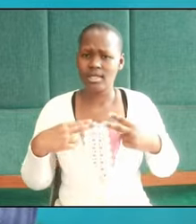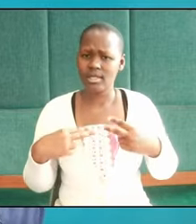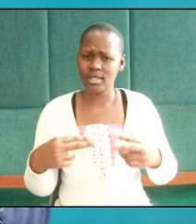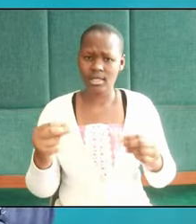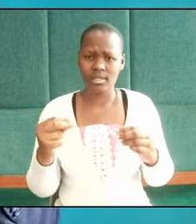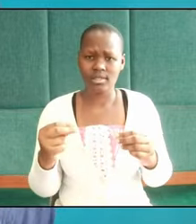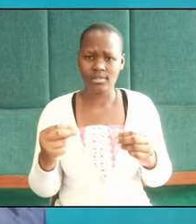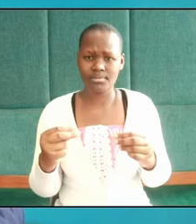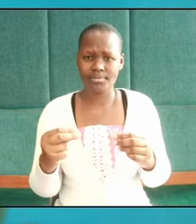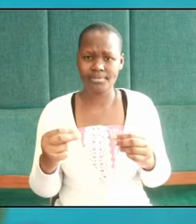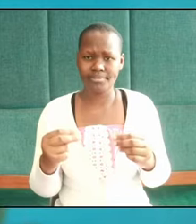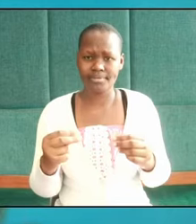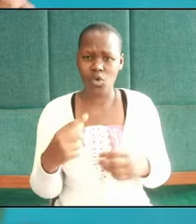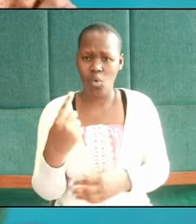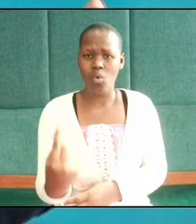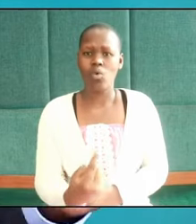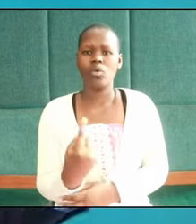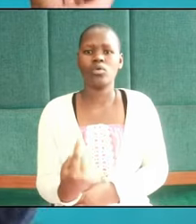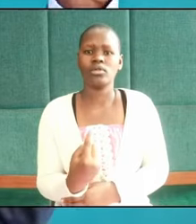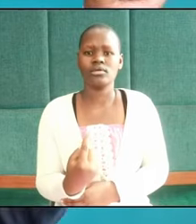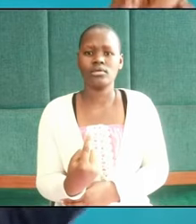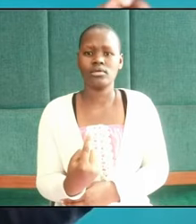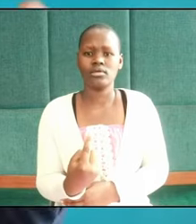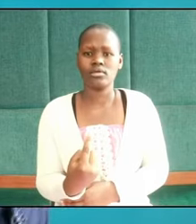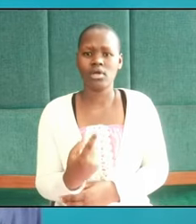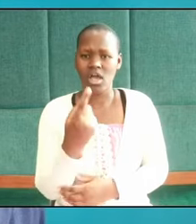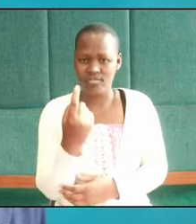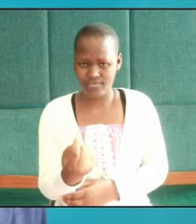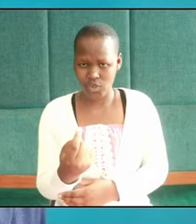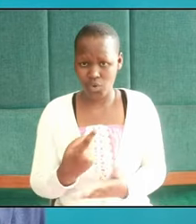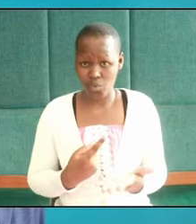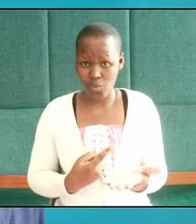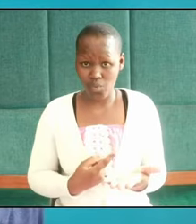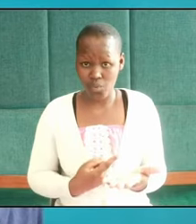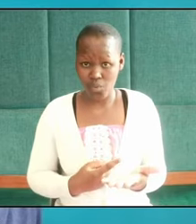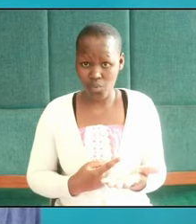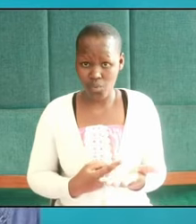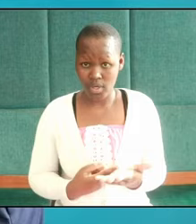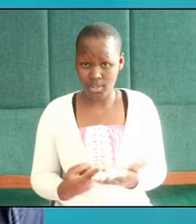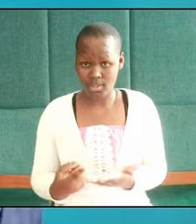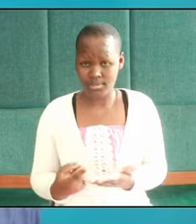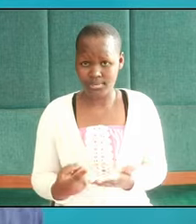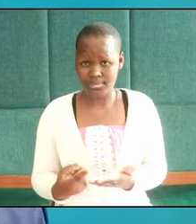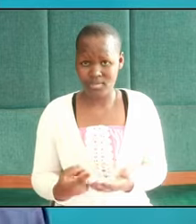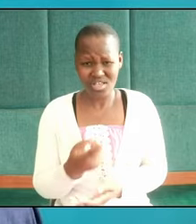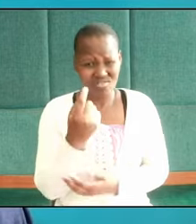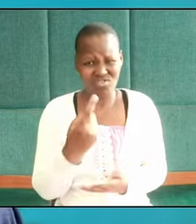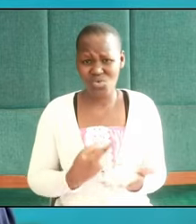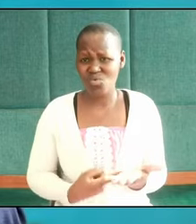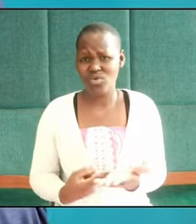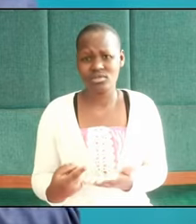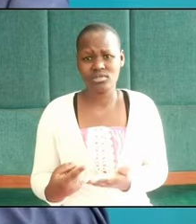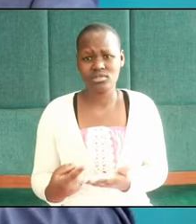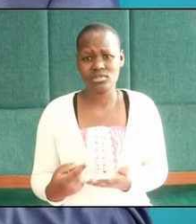her, only a few weeks, a few weeks